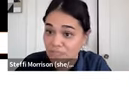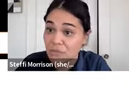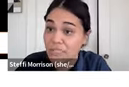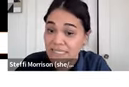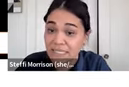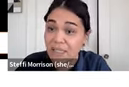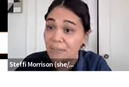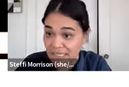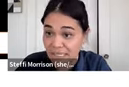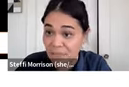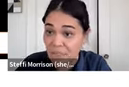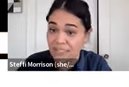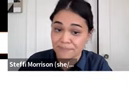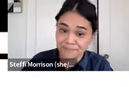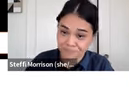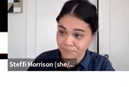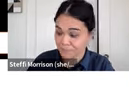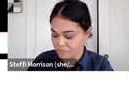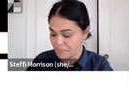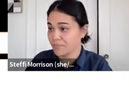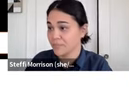fiscal 19 baseline numbers.